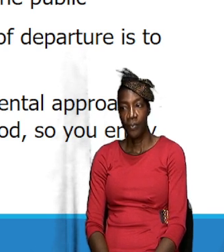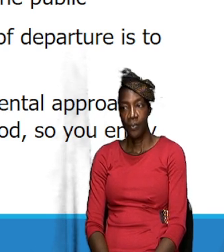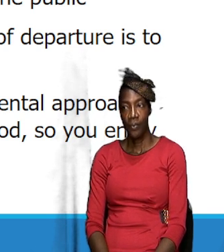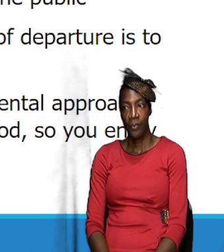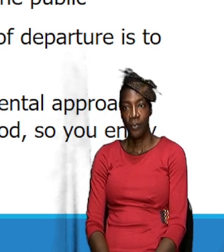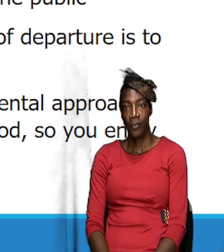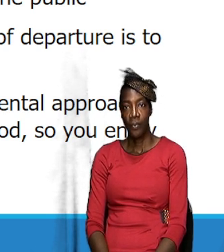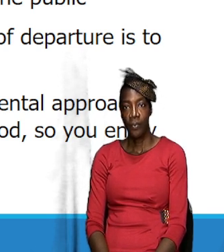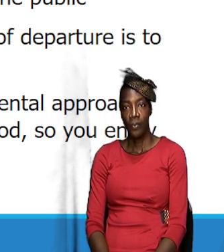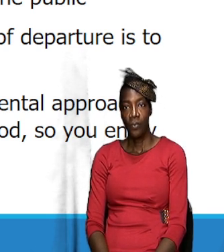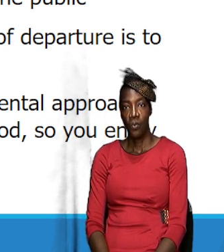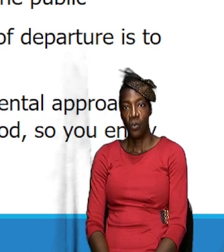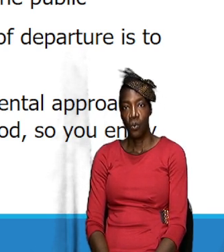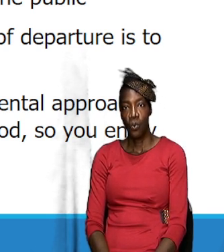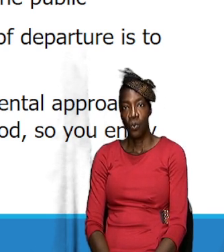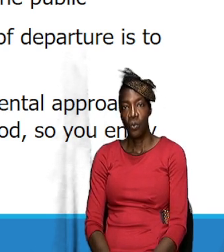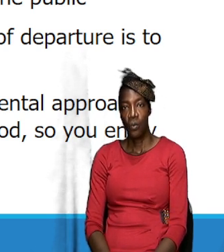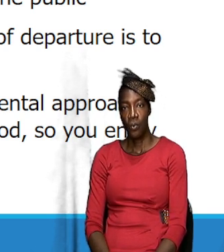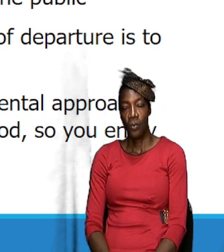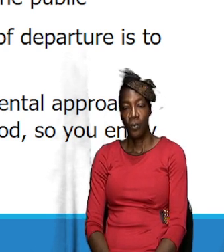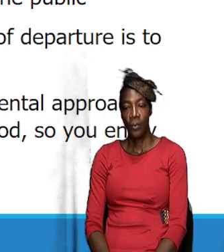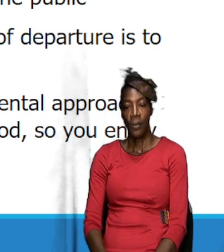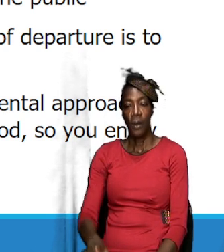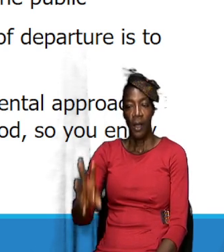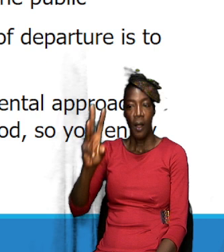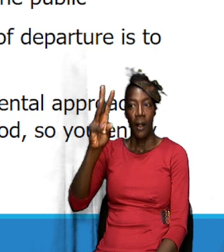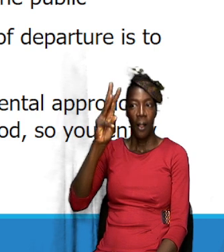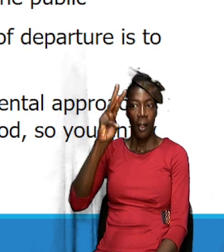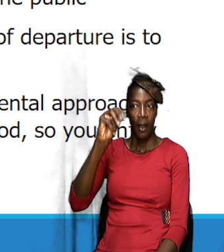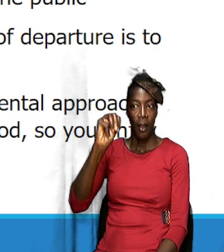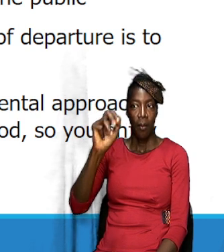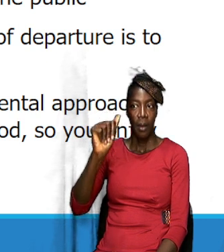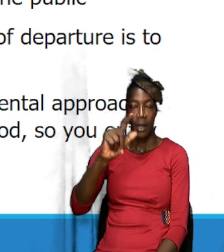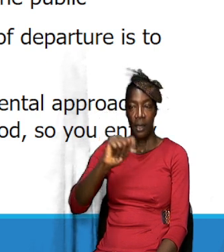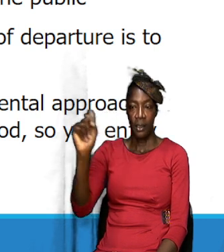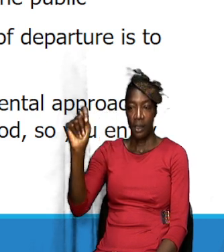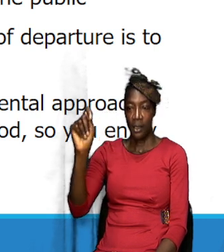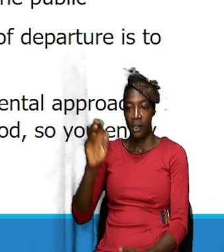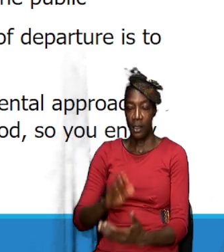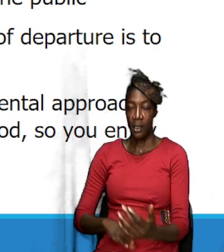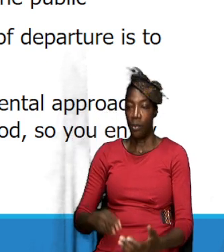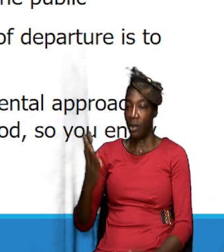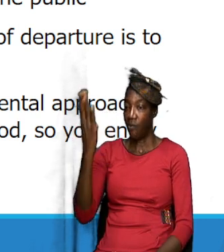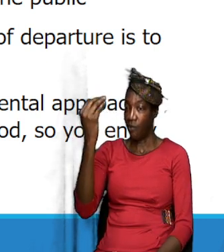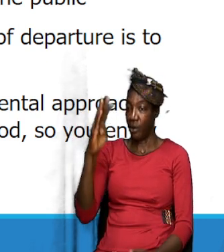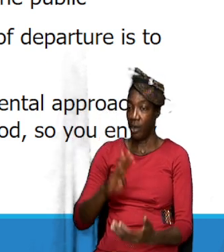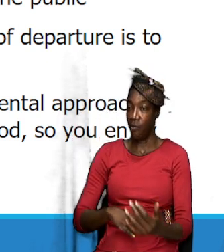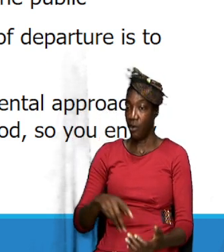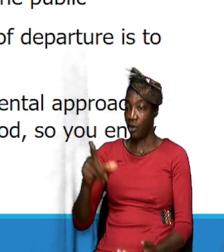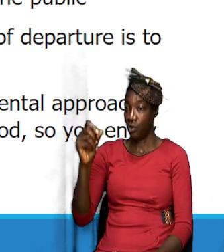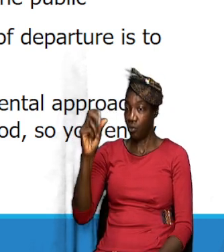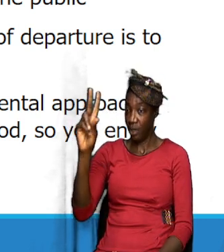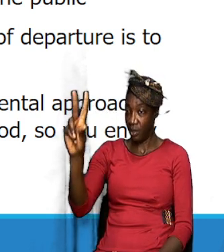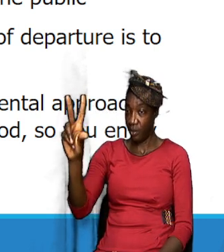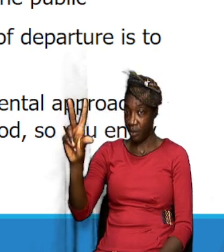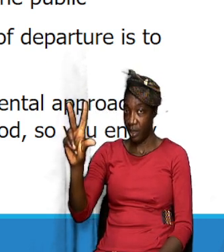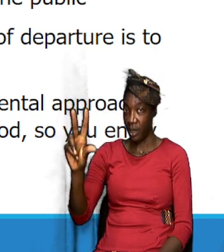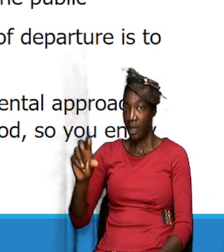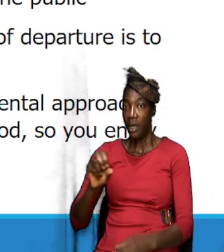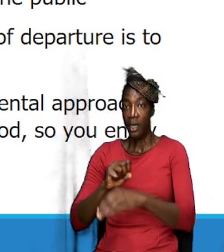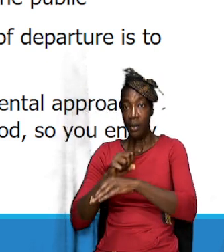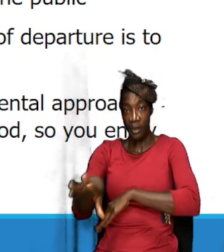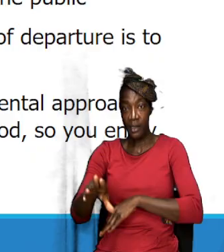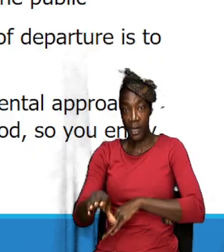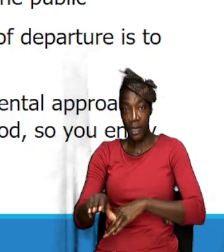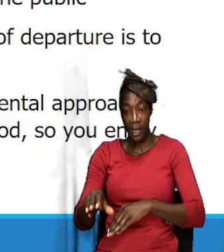In Matthew 14 and verse 23, the Bible says, when he had sent the multitude